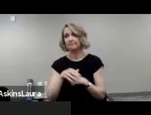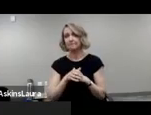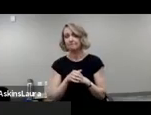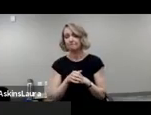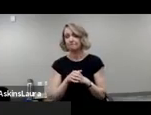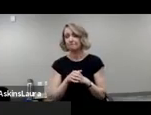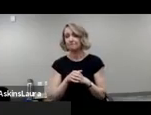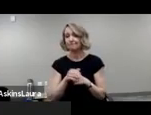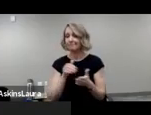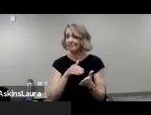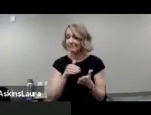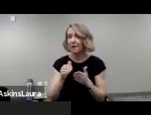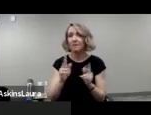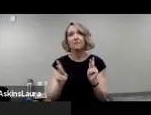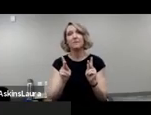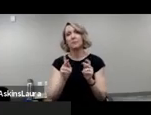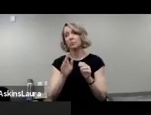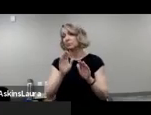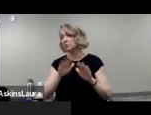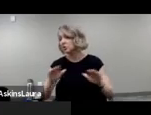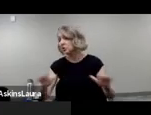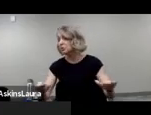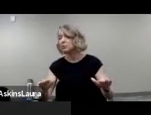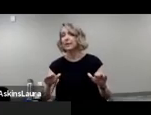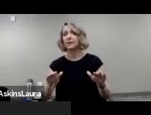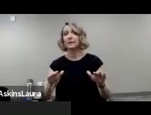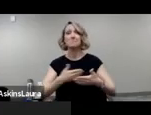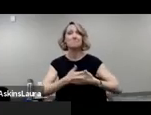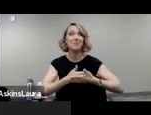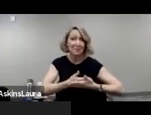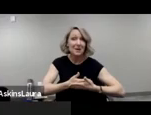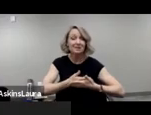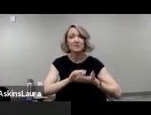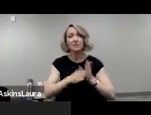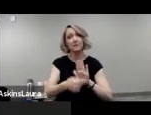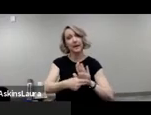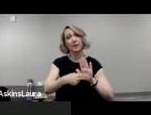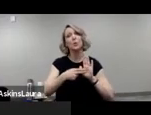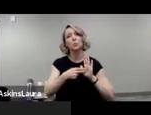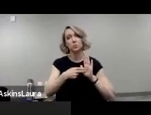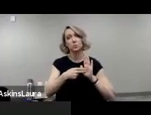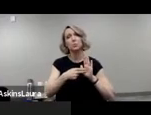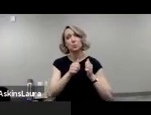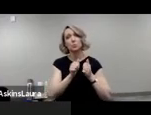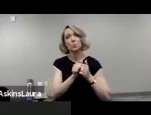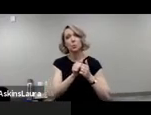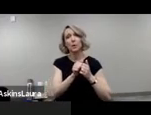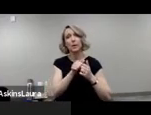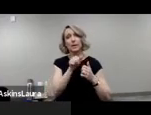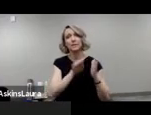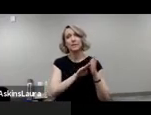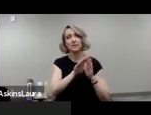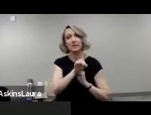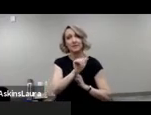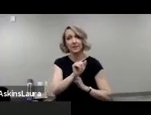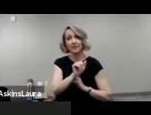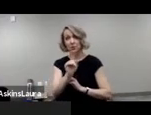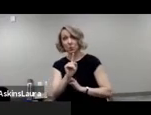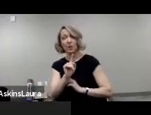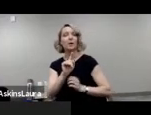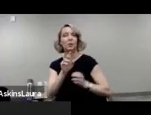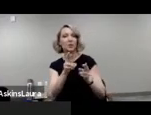Often people, children, even babies get diagnosed with developmental disabilities at regional centers,